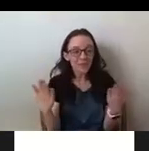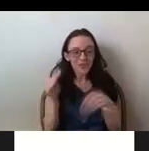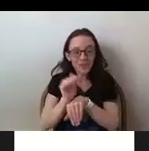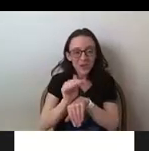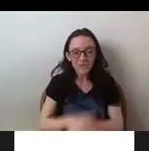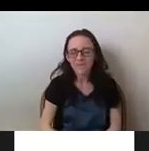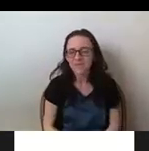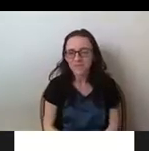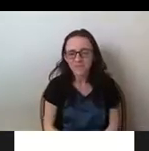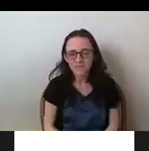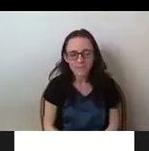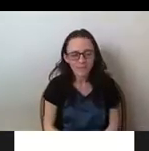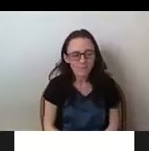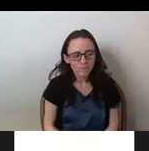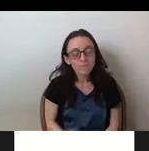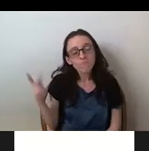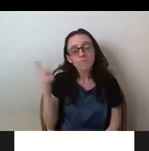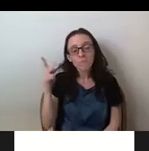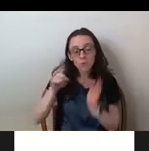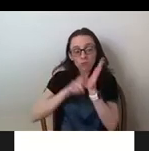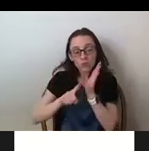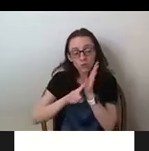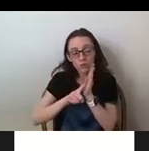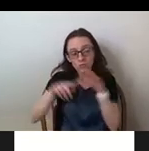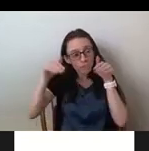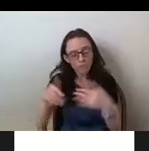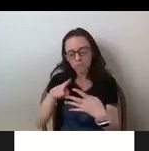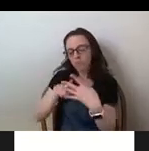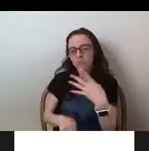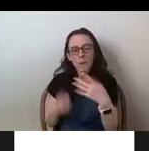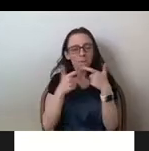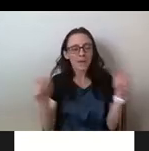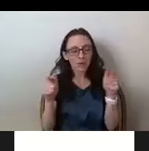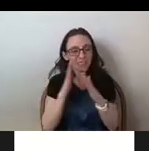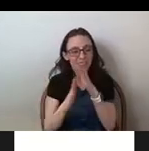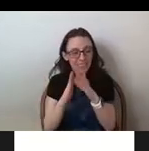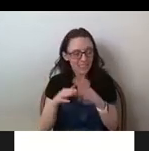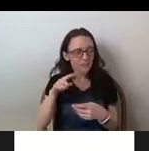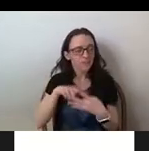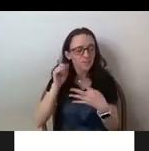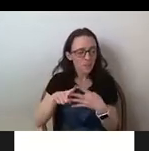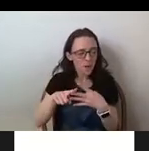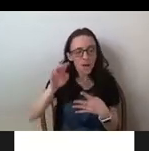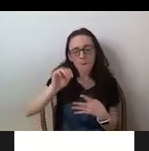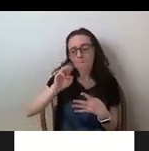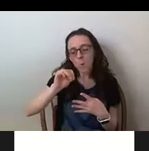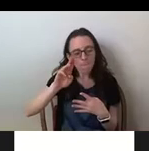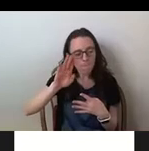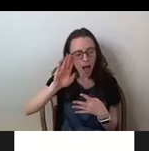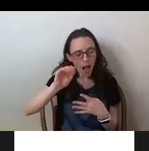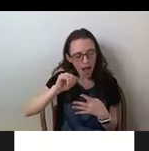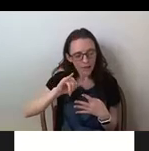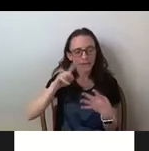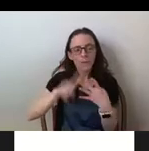So our research is focused on the four major cities in India, Mumbai, Bangalore, and Delhi and Hyderabad, where we